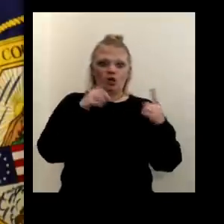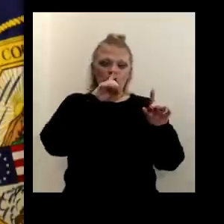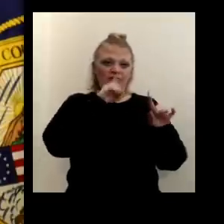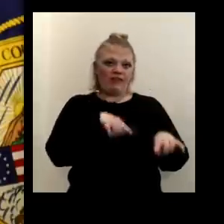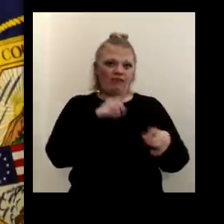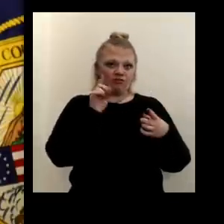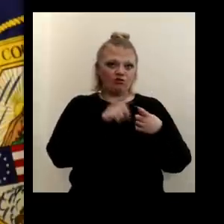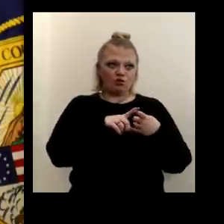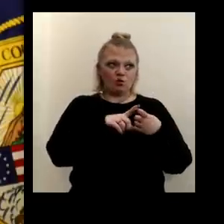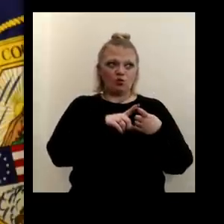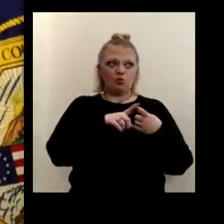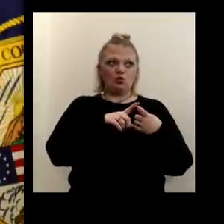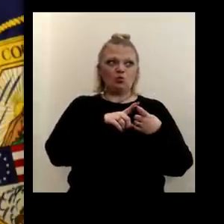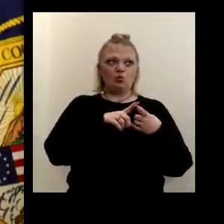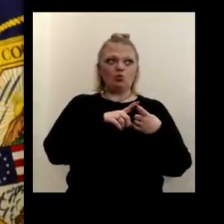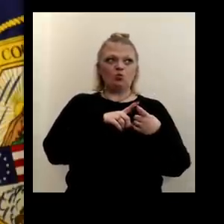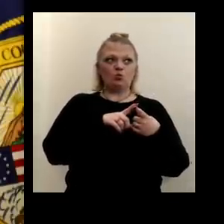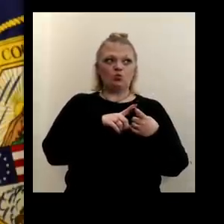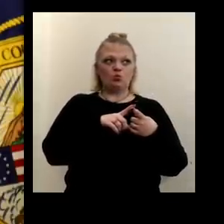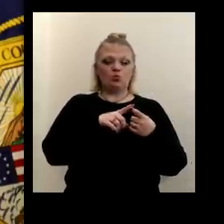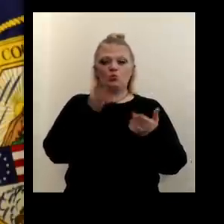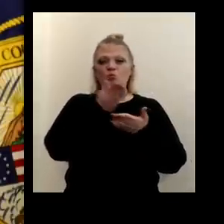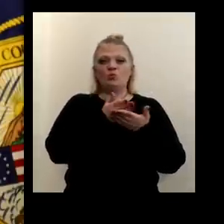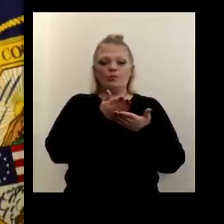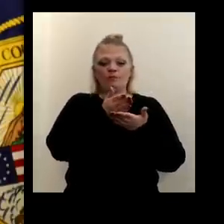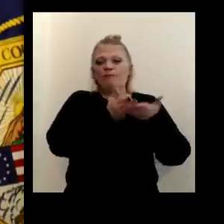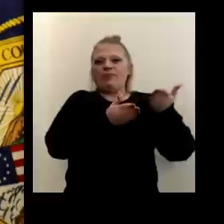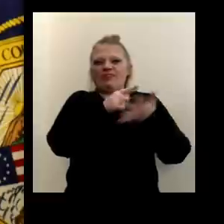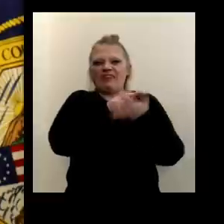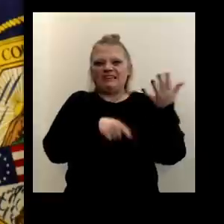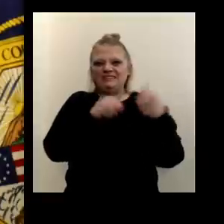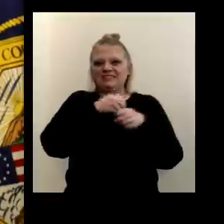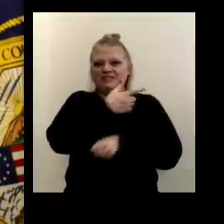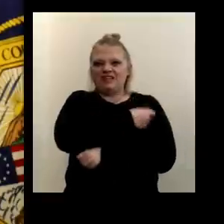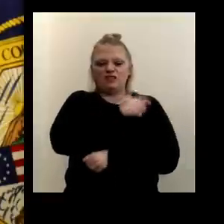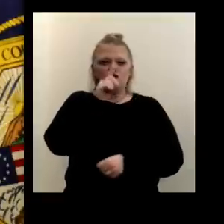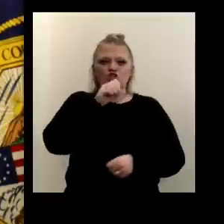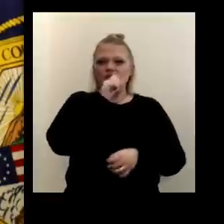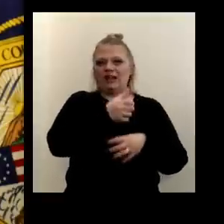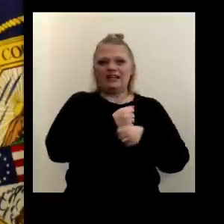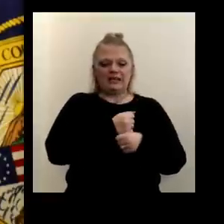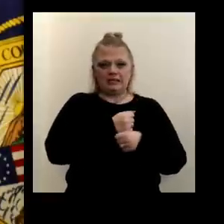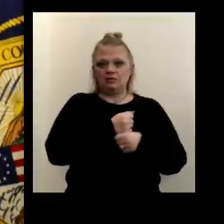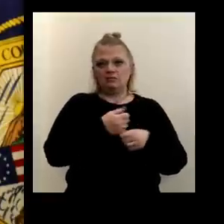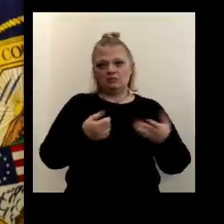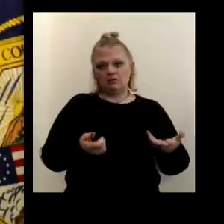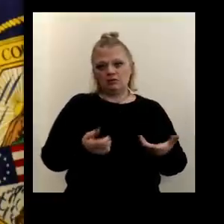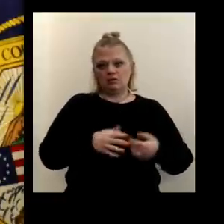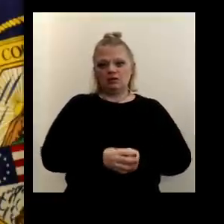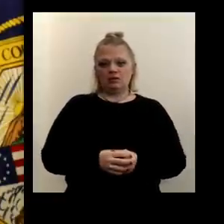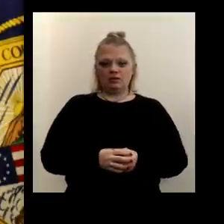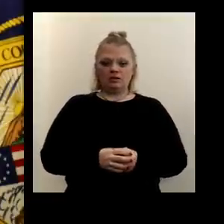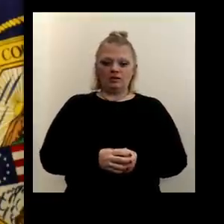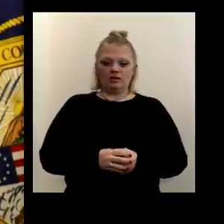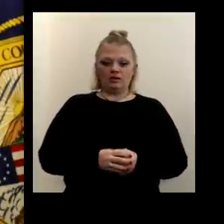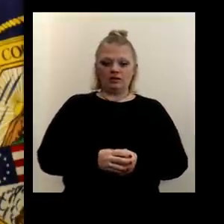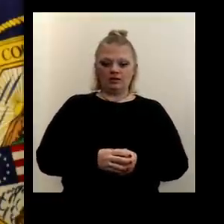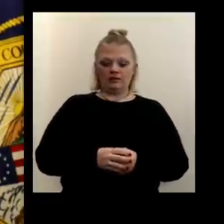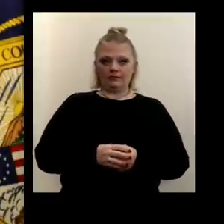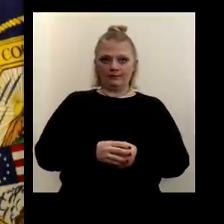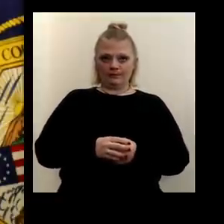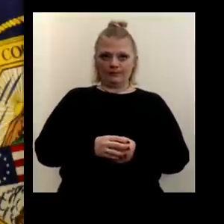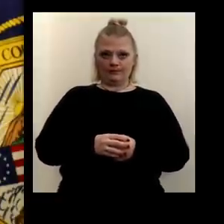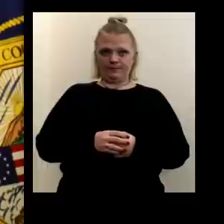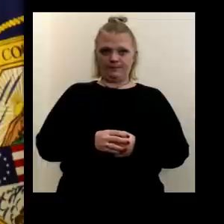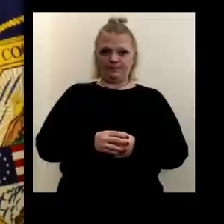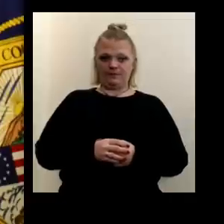to, um, to, you know, products in the vaccine should, uh, should not get that vaccine. So, um, you know, otherwise, uh, you